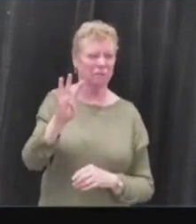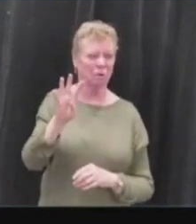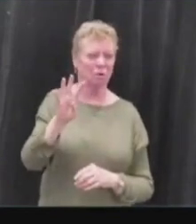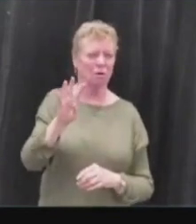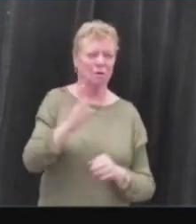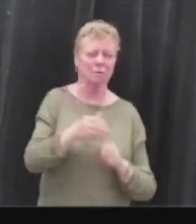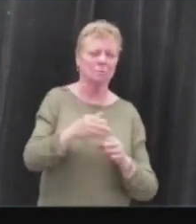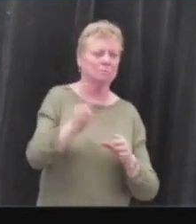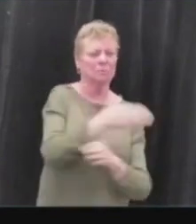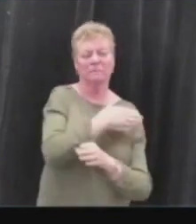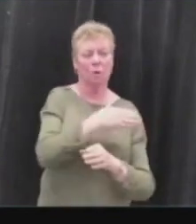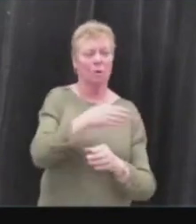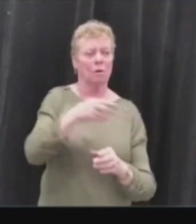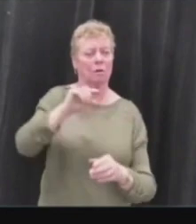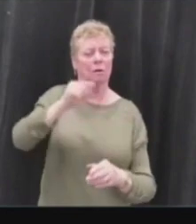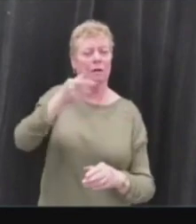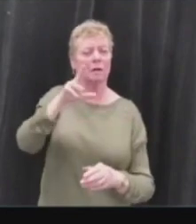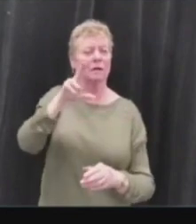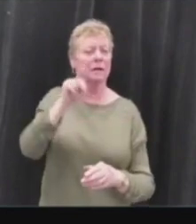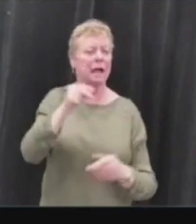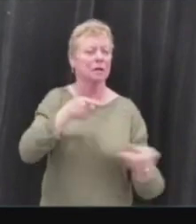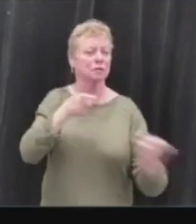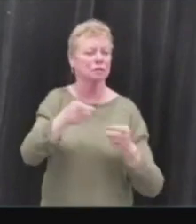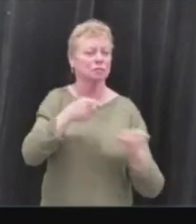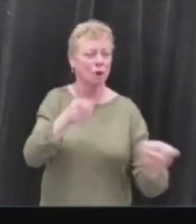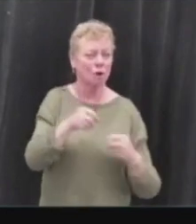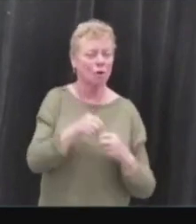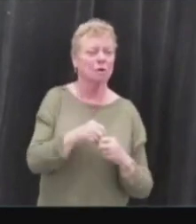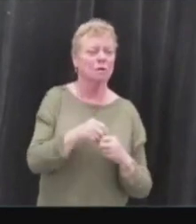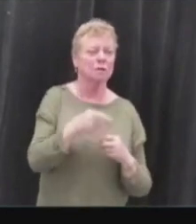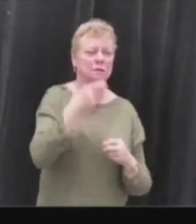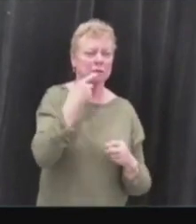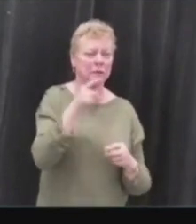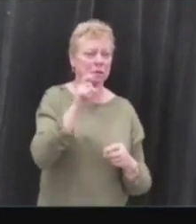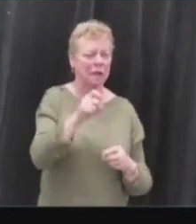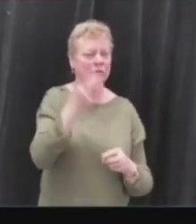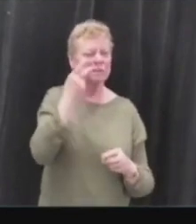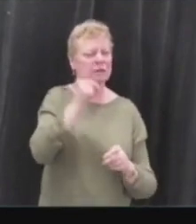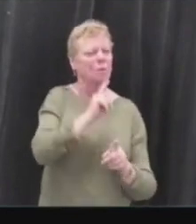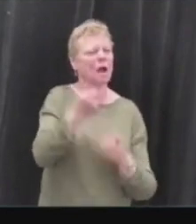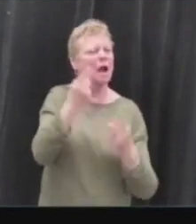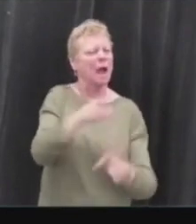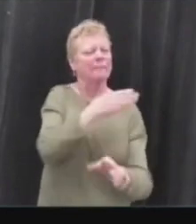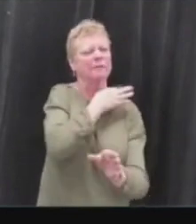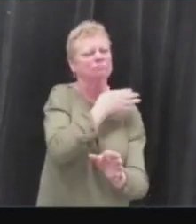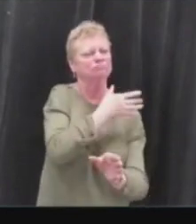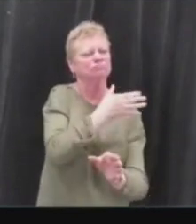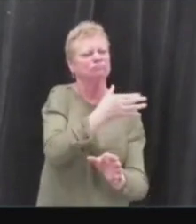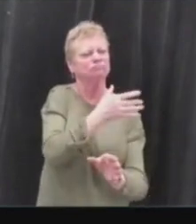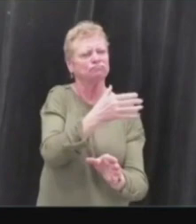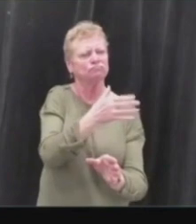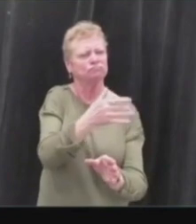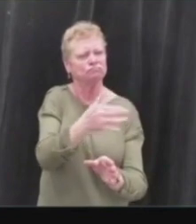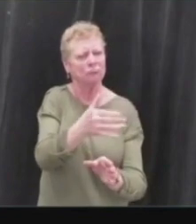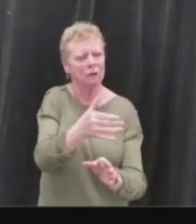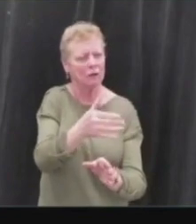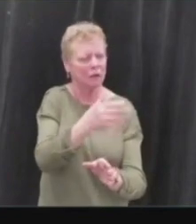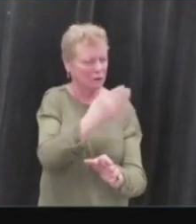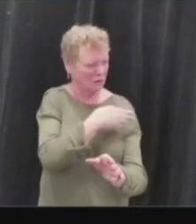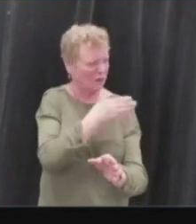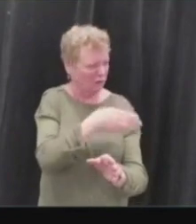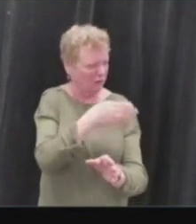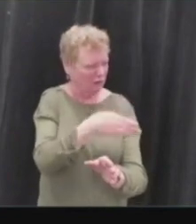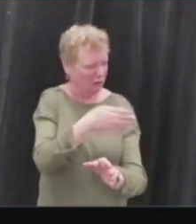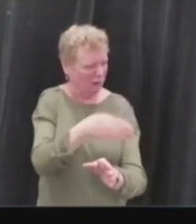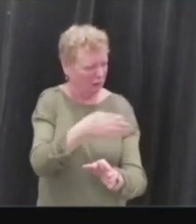control, C-51. And one thing statisticians will say is you have to look at trends before any legislation is passed to see what was